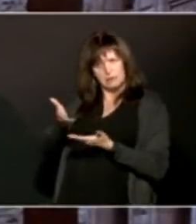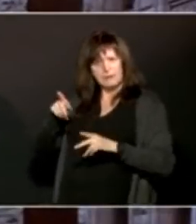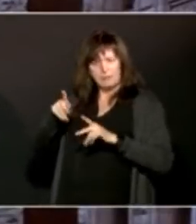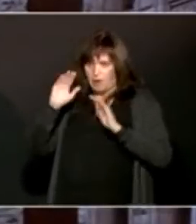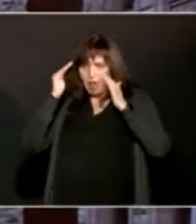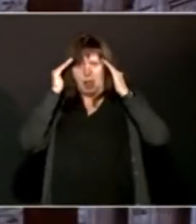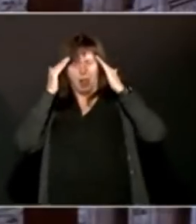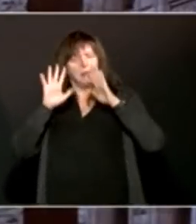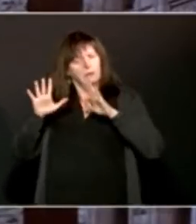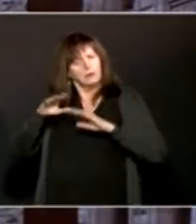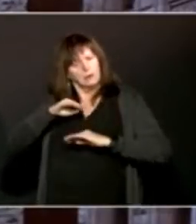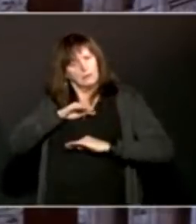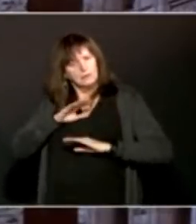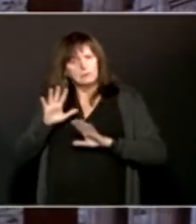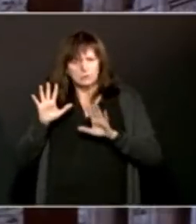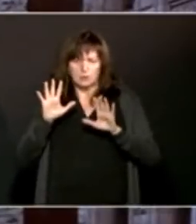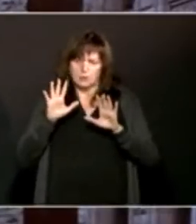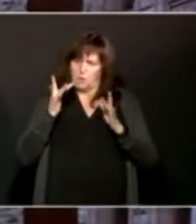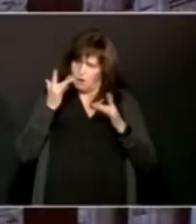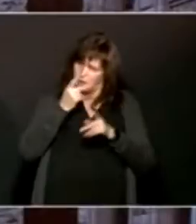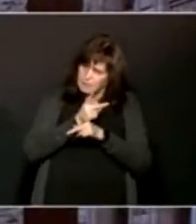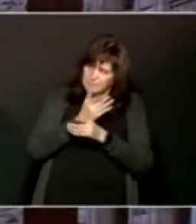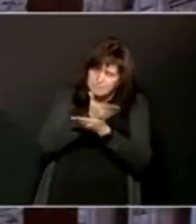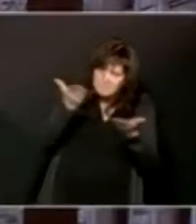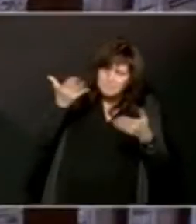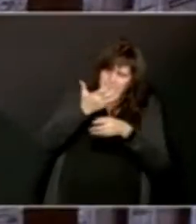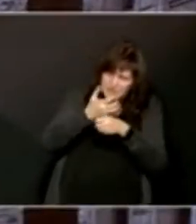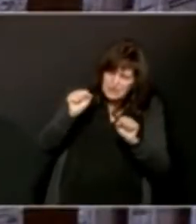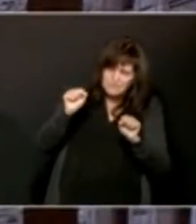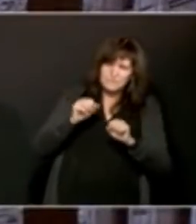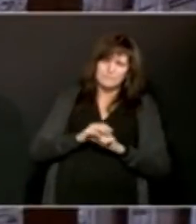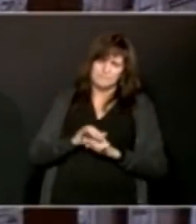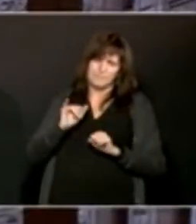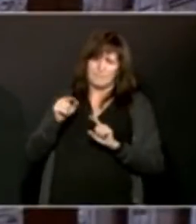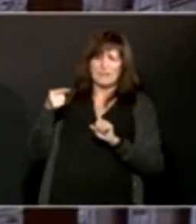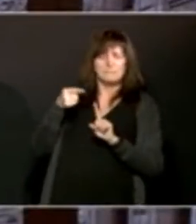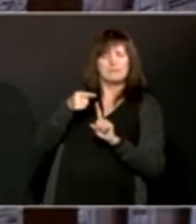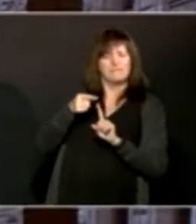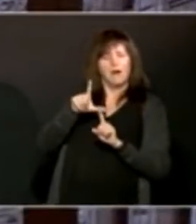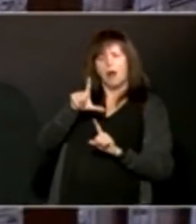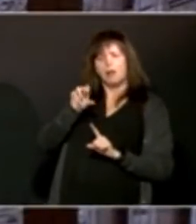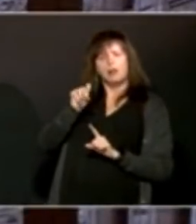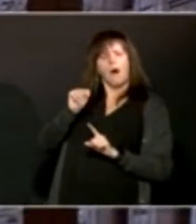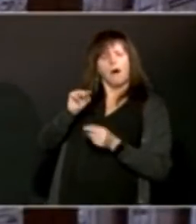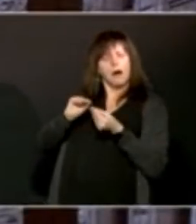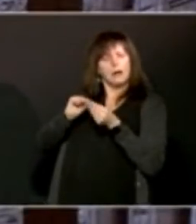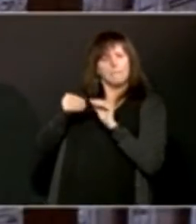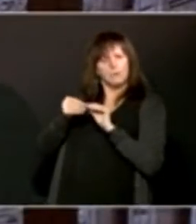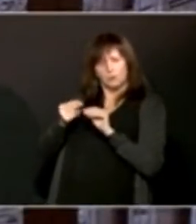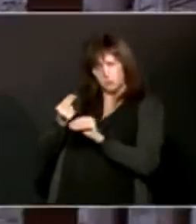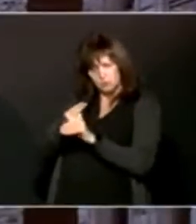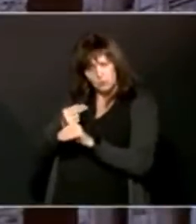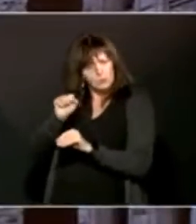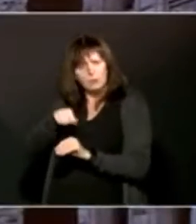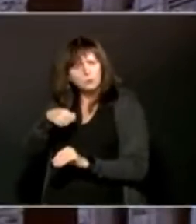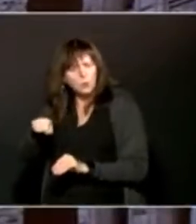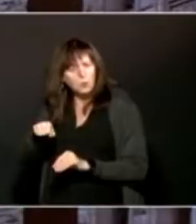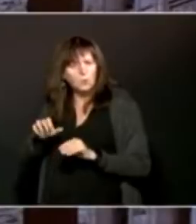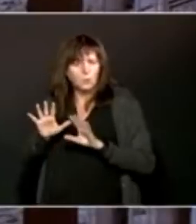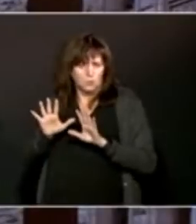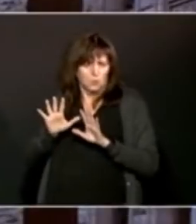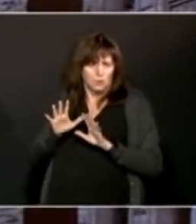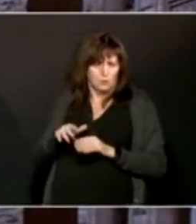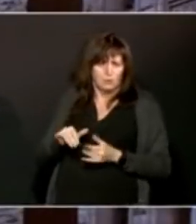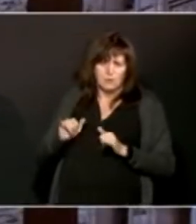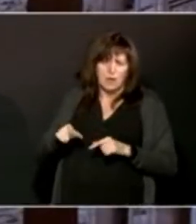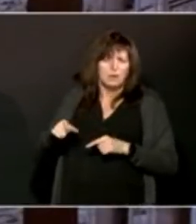product, including of those specific lot numbers if they're going to use them, is assured. So that's how the due process and we'll wait to see what